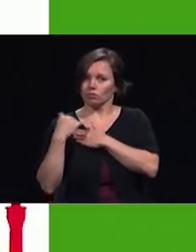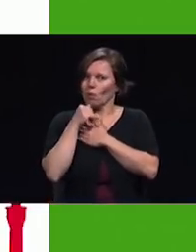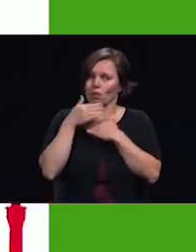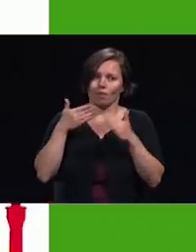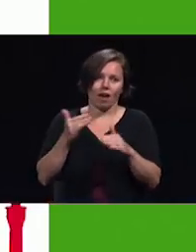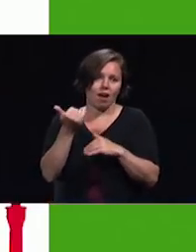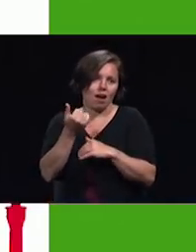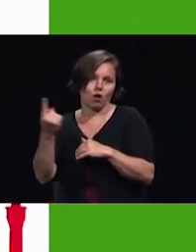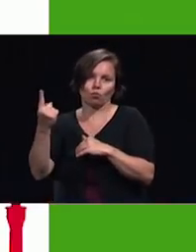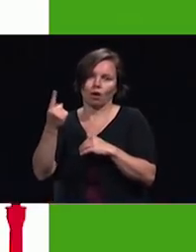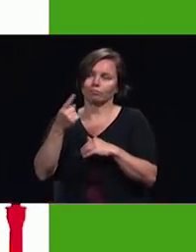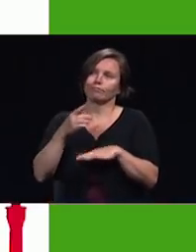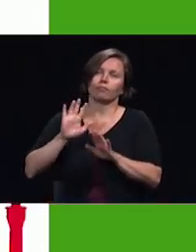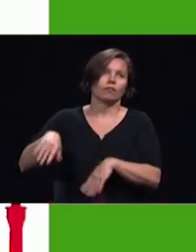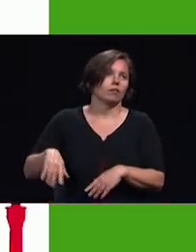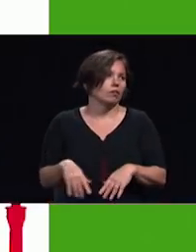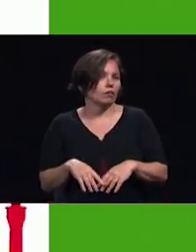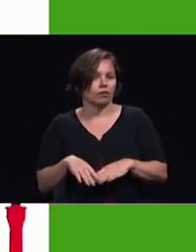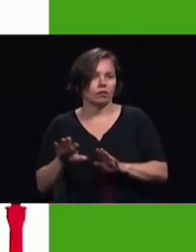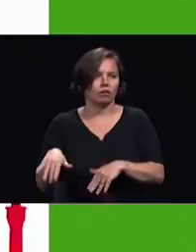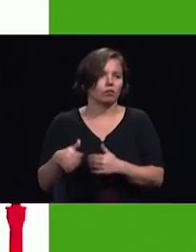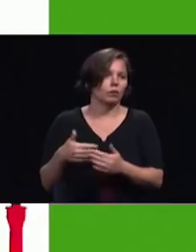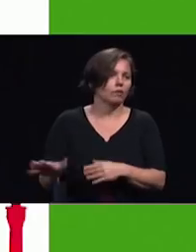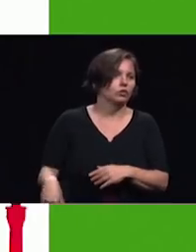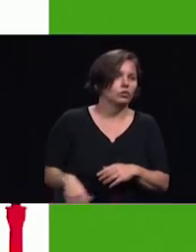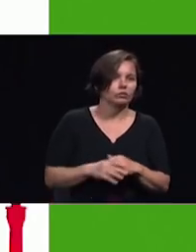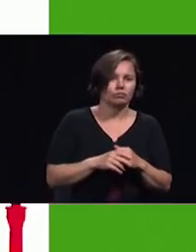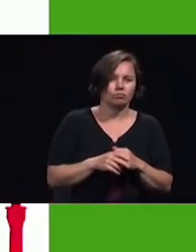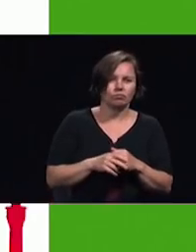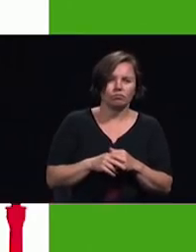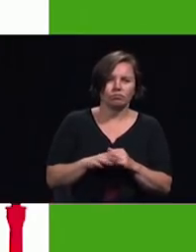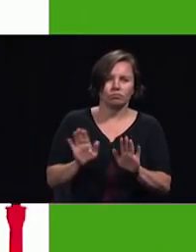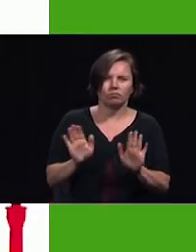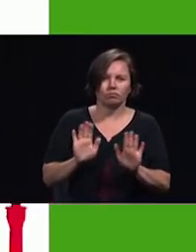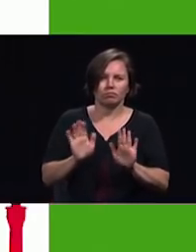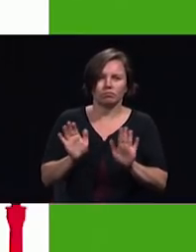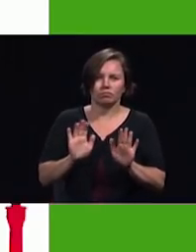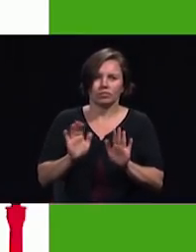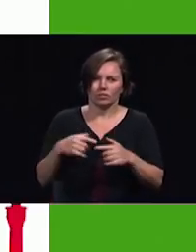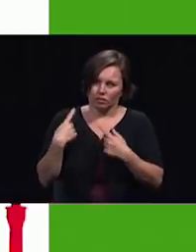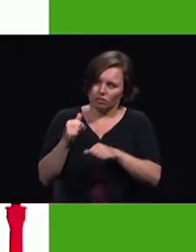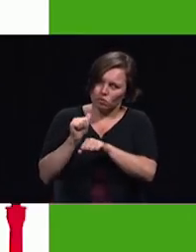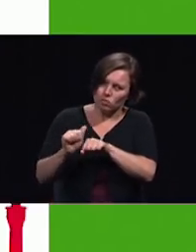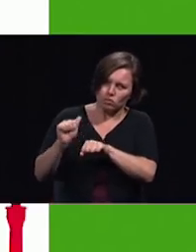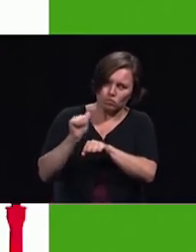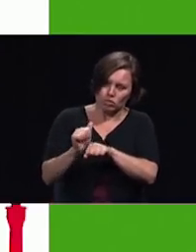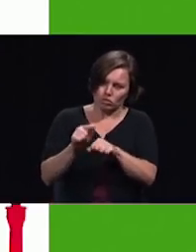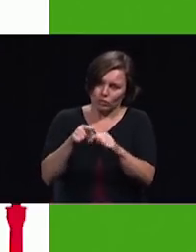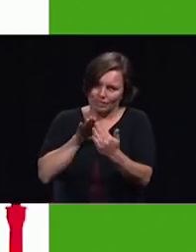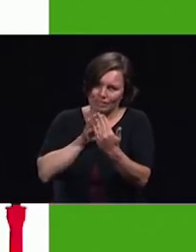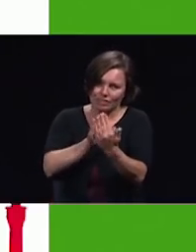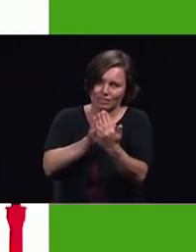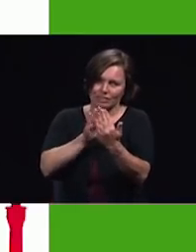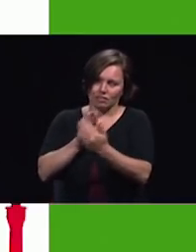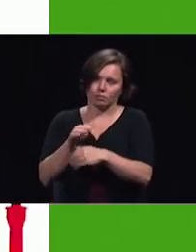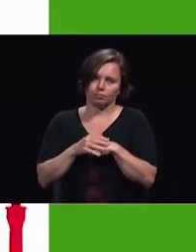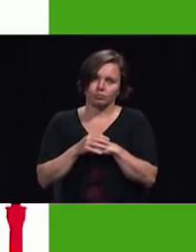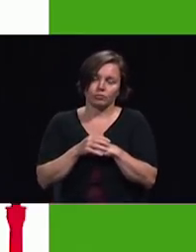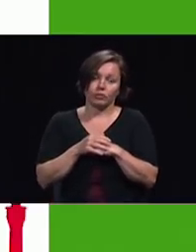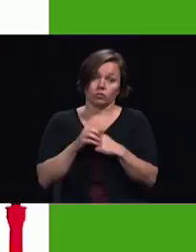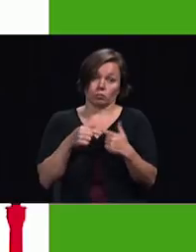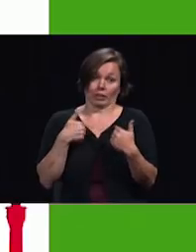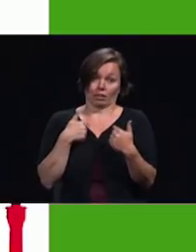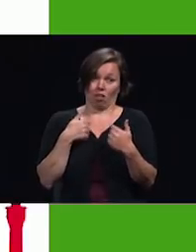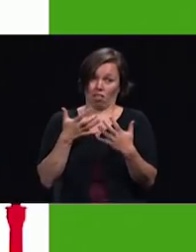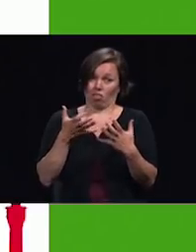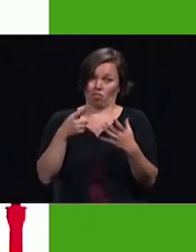situation for years the work in the cities has been presented before me and has been urged upon our people in every large city there